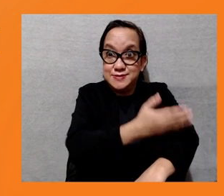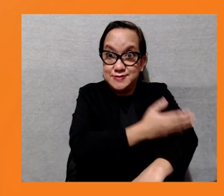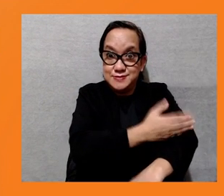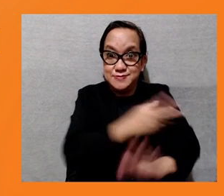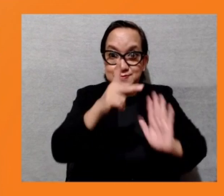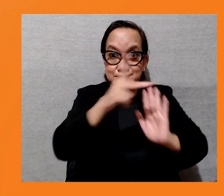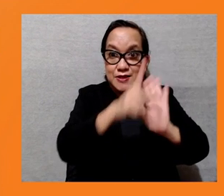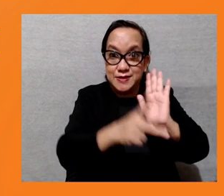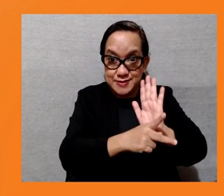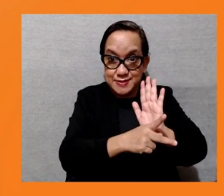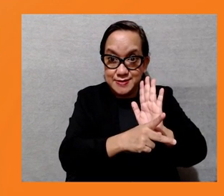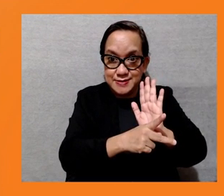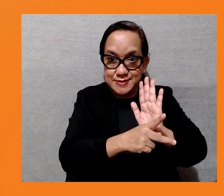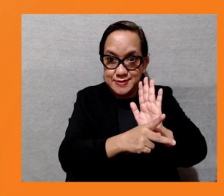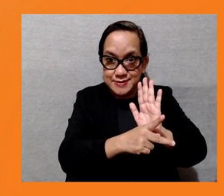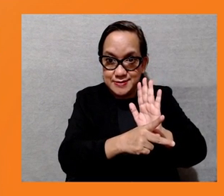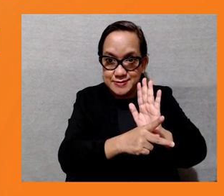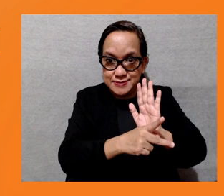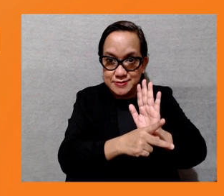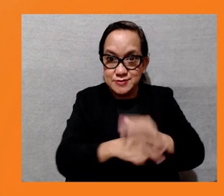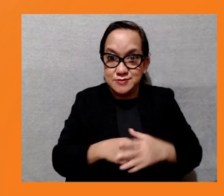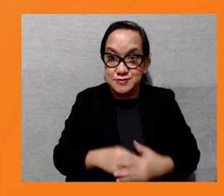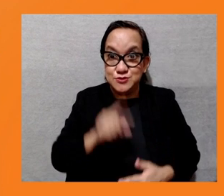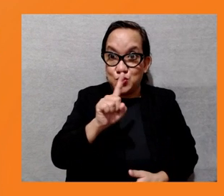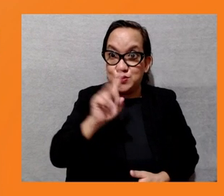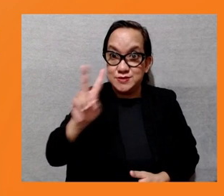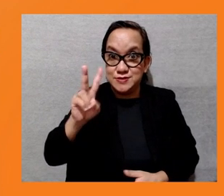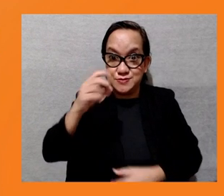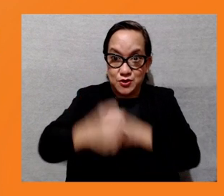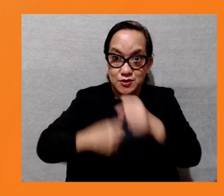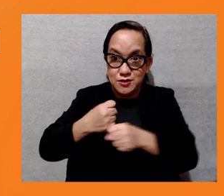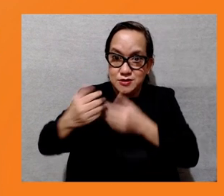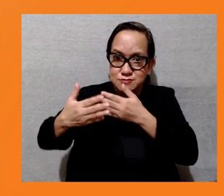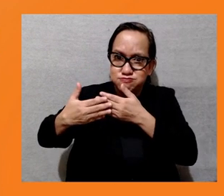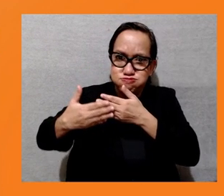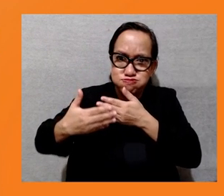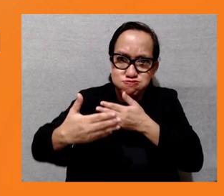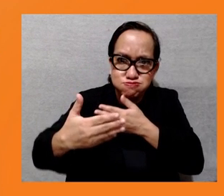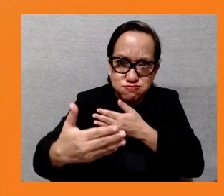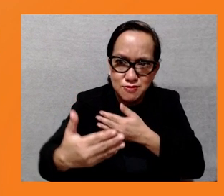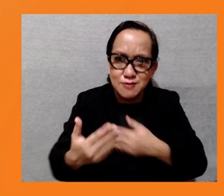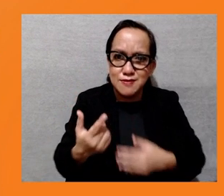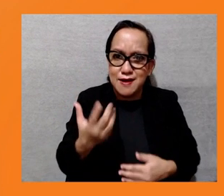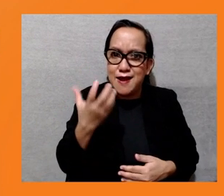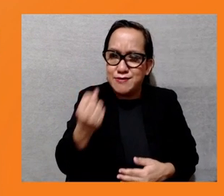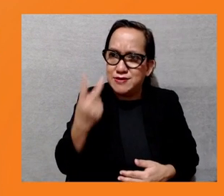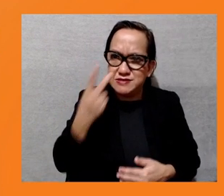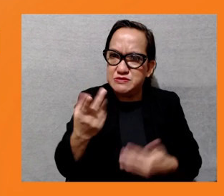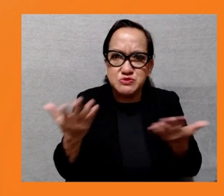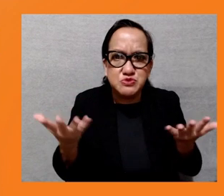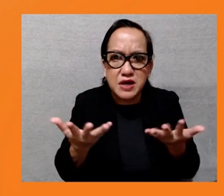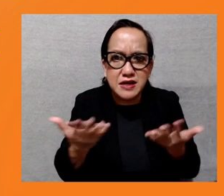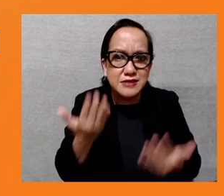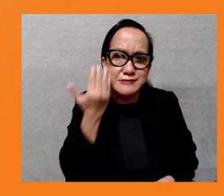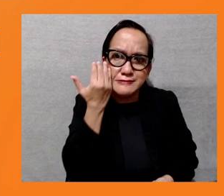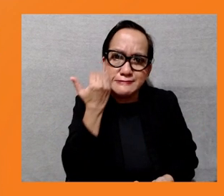exposes cracks of the existing policy and its limitations. What have we learned and painstakingly